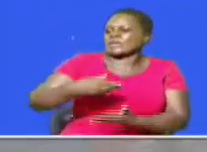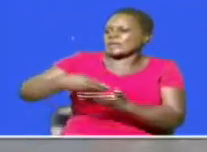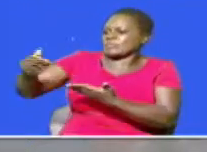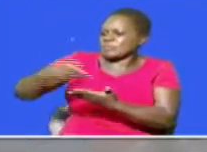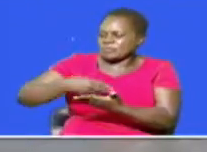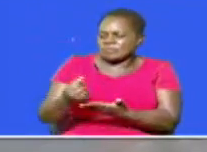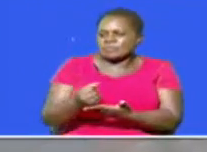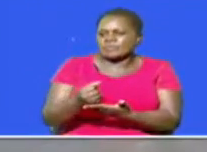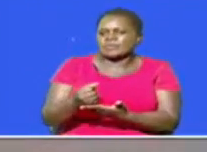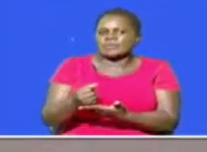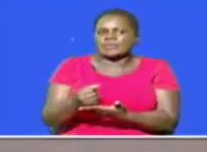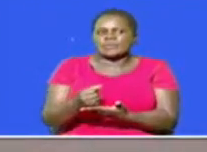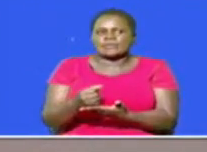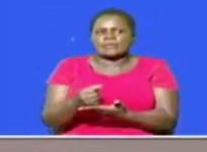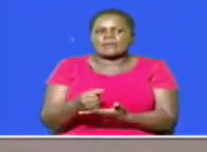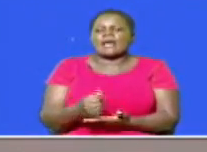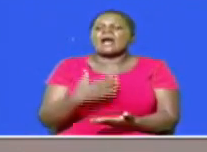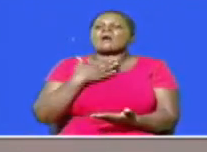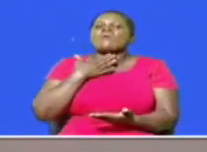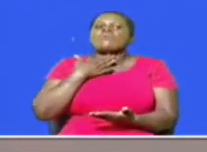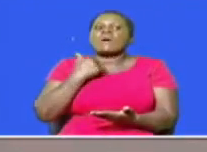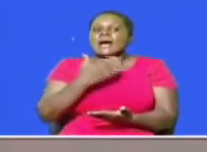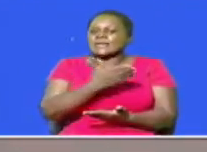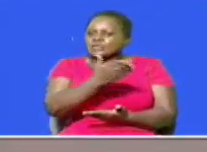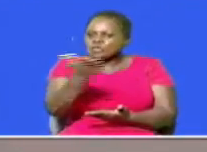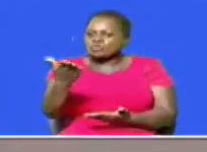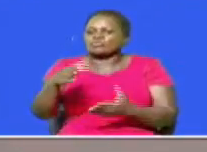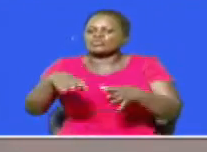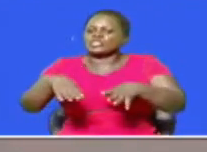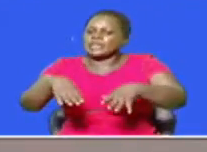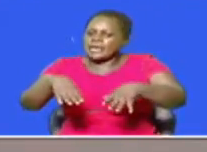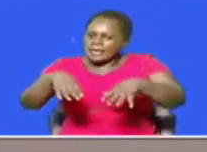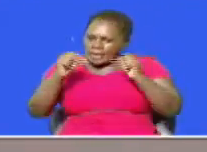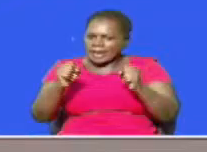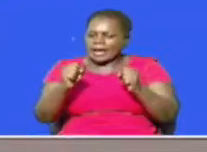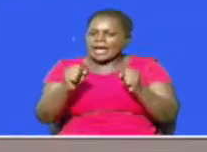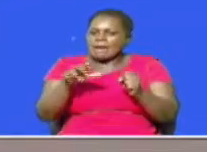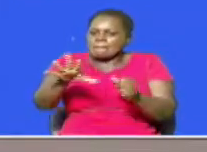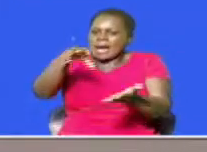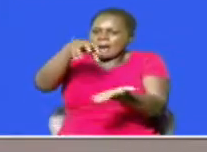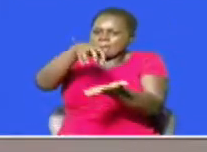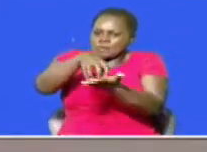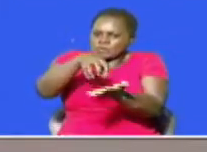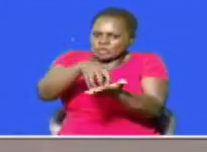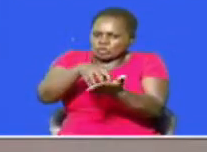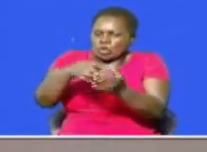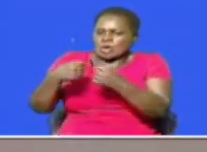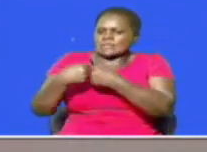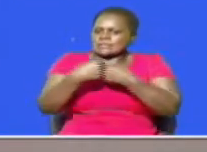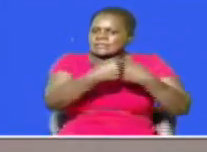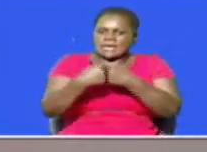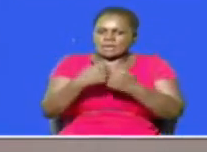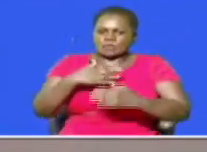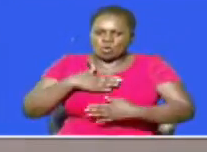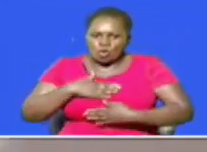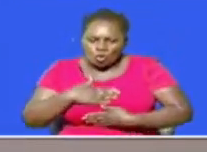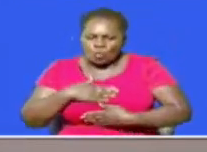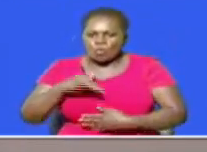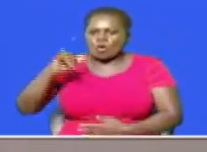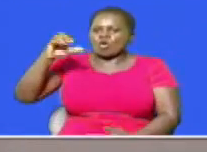camps i would like you chair in your place to challenge the 100